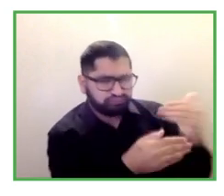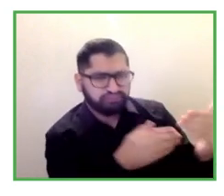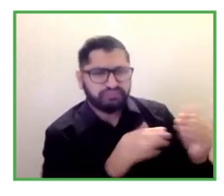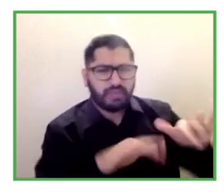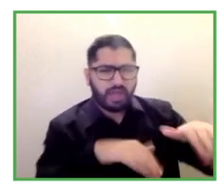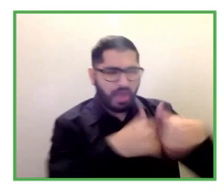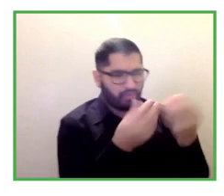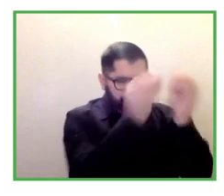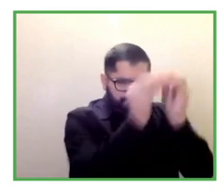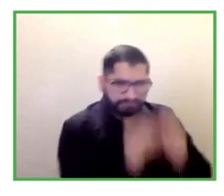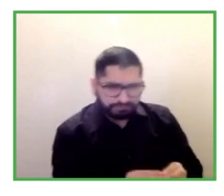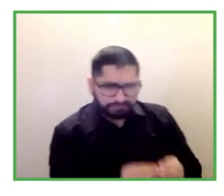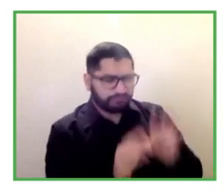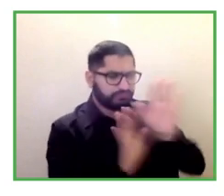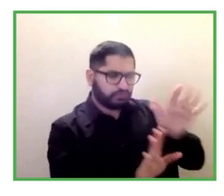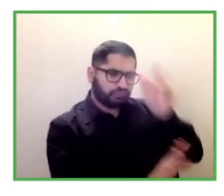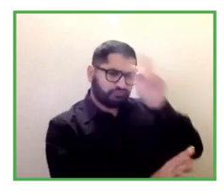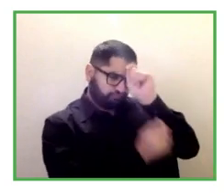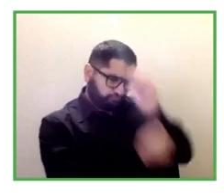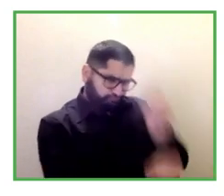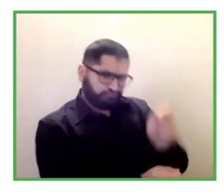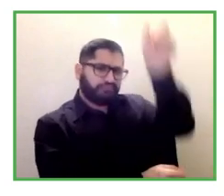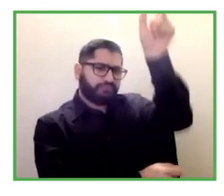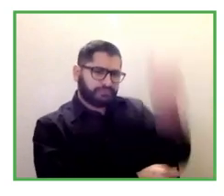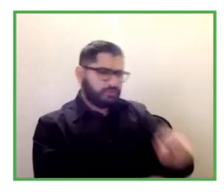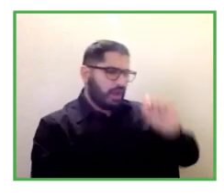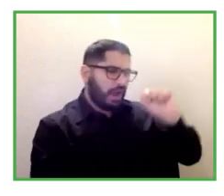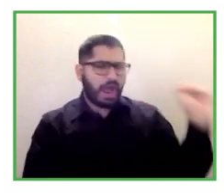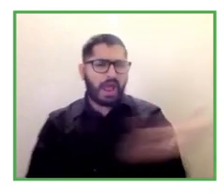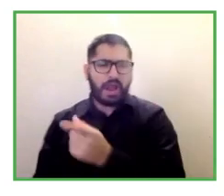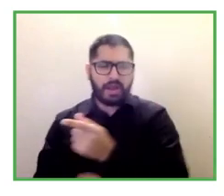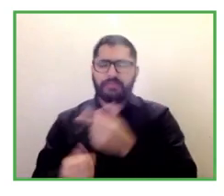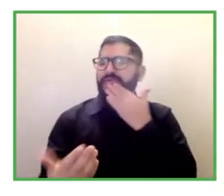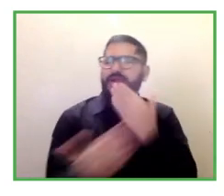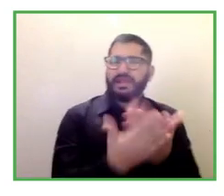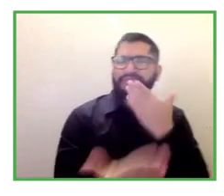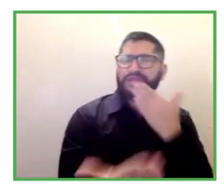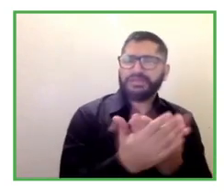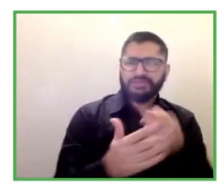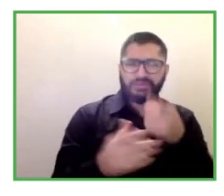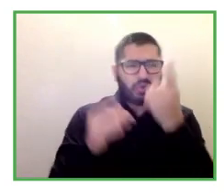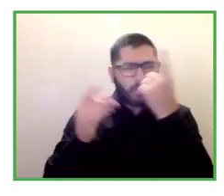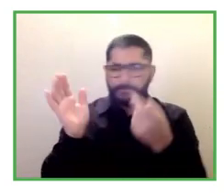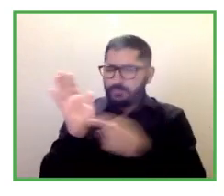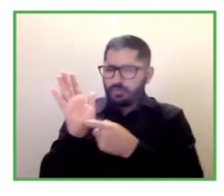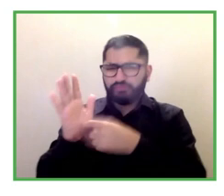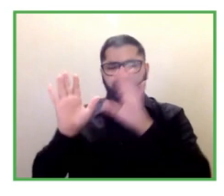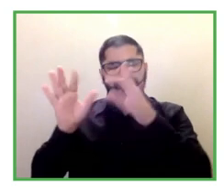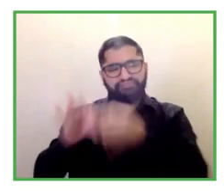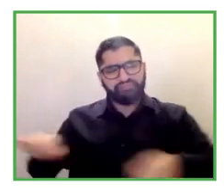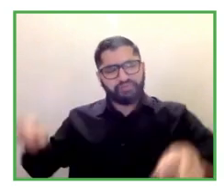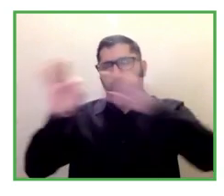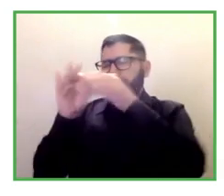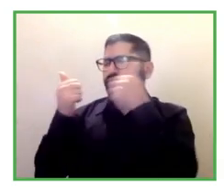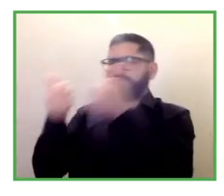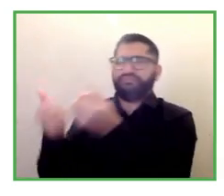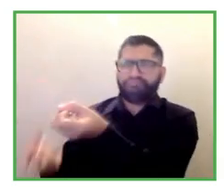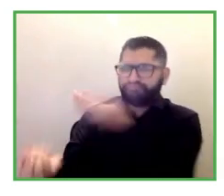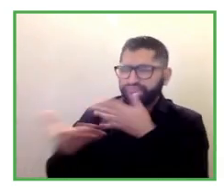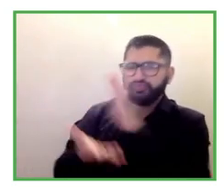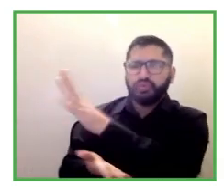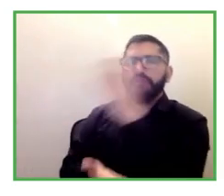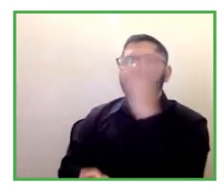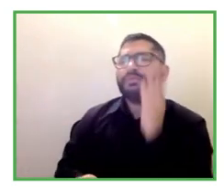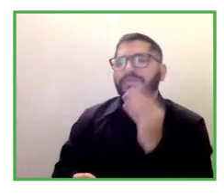important point um and um last i would like to uh ask the same question from uh marie marie please